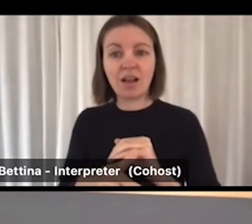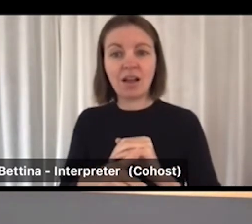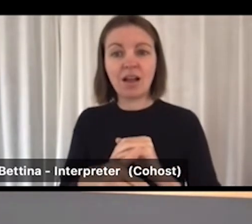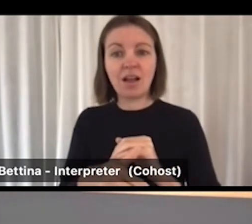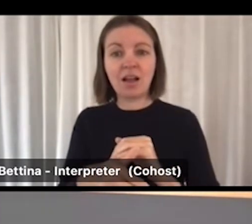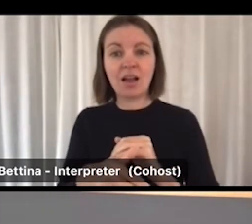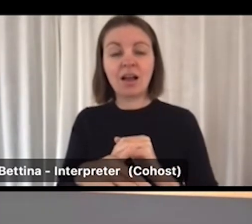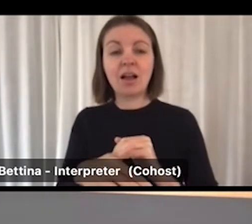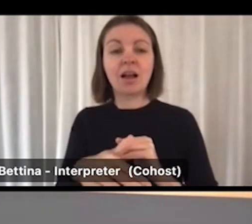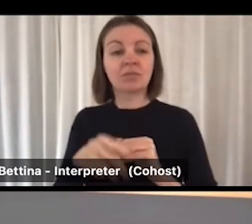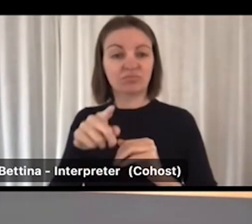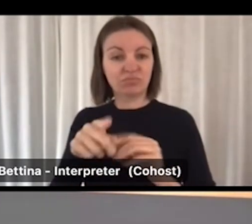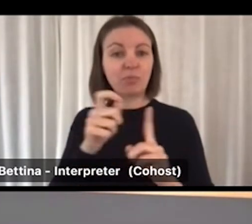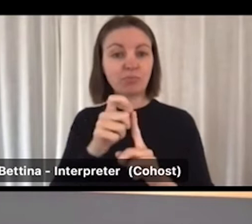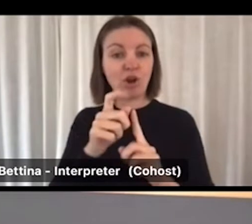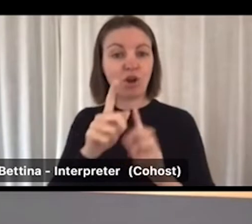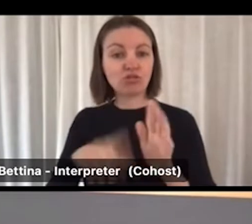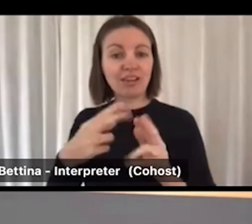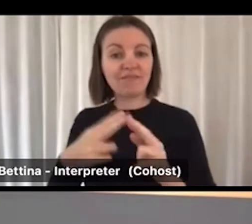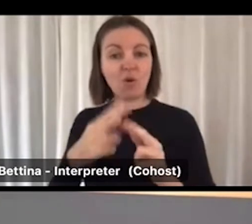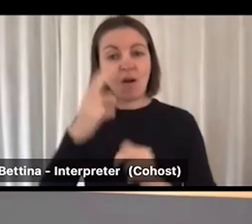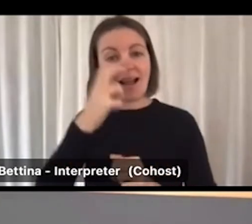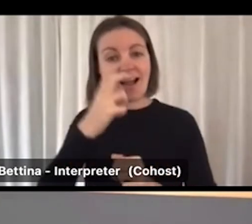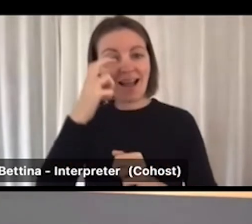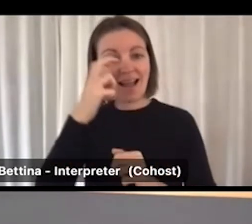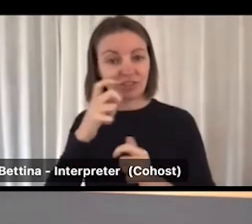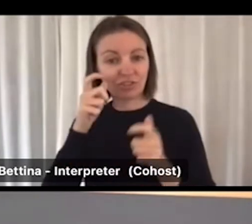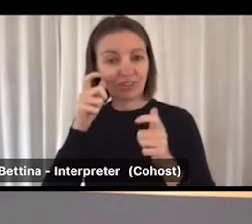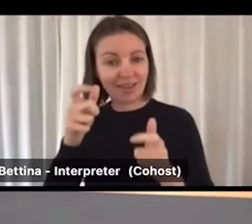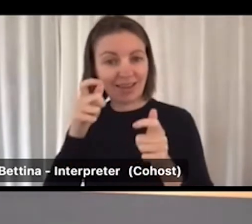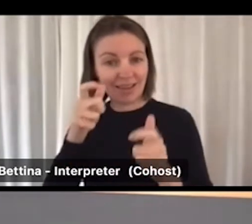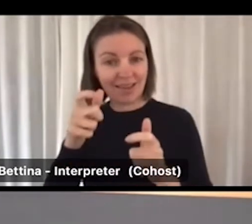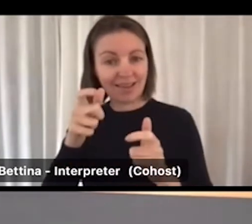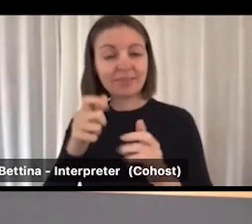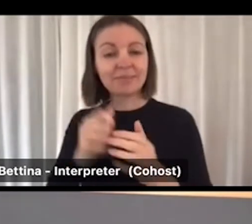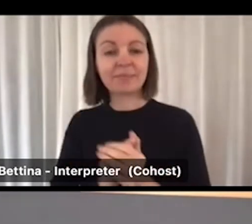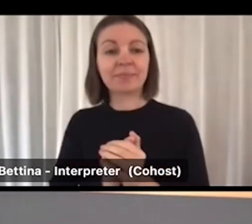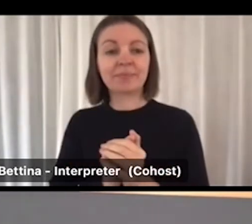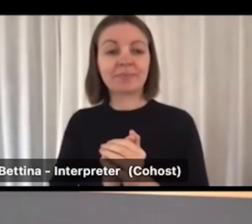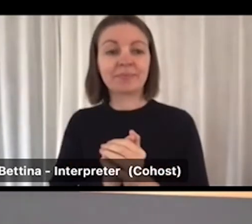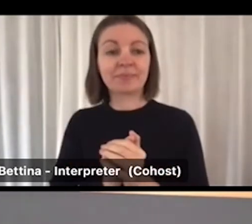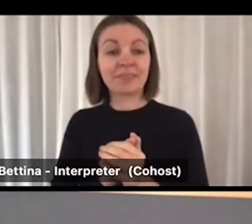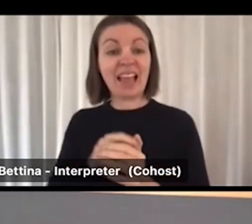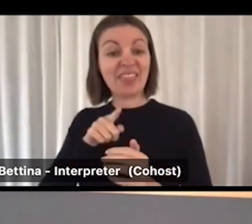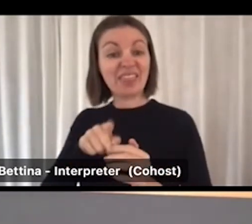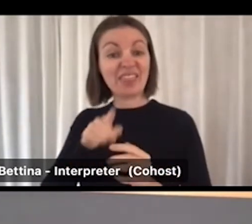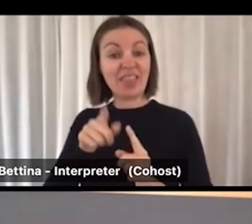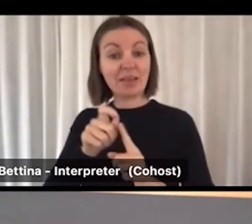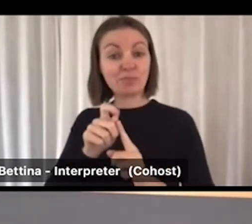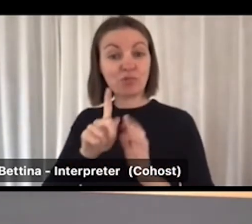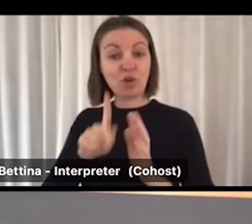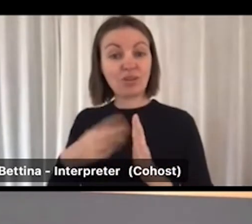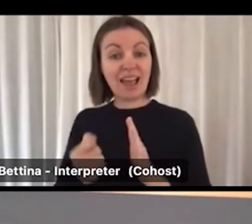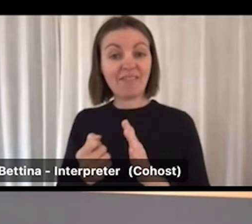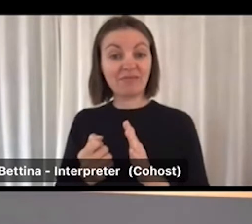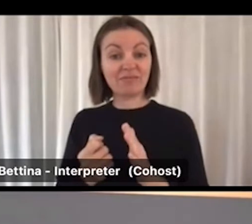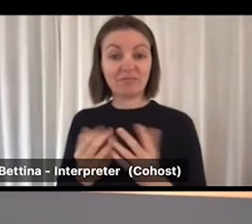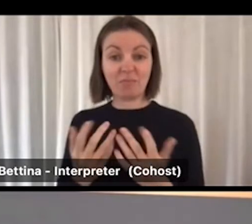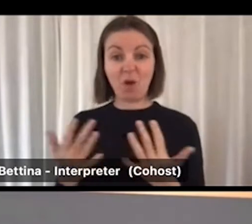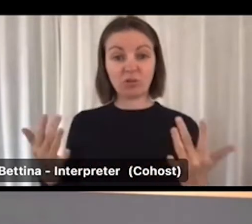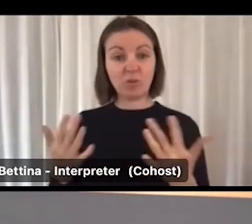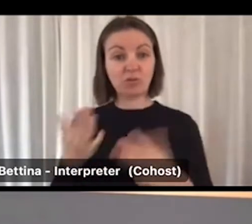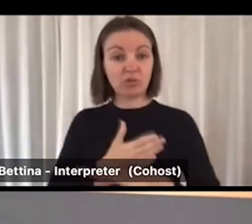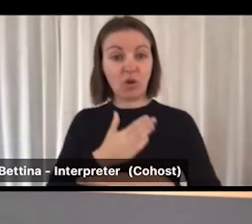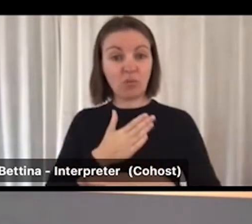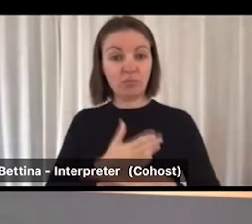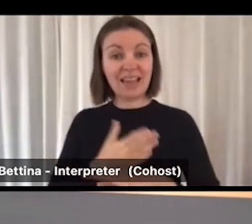work project for the aged care sector. This project had multiple roles in home care services and there were 10